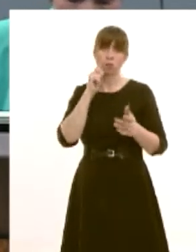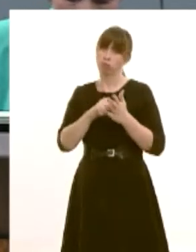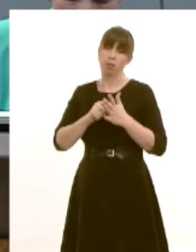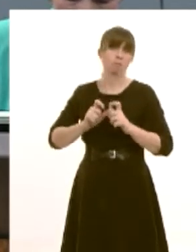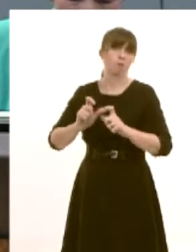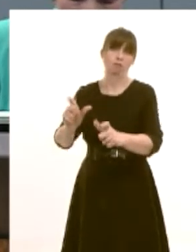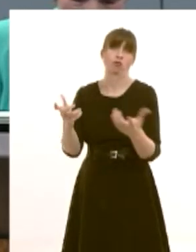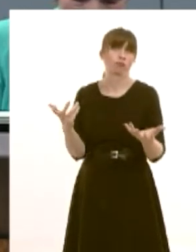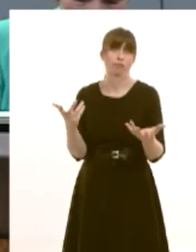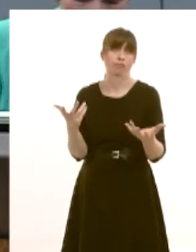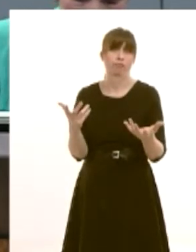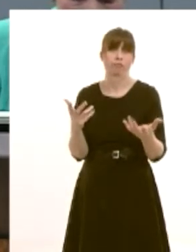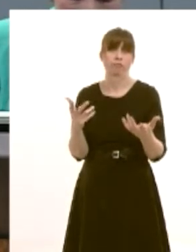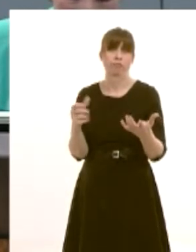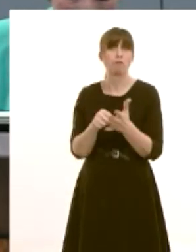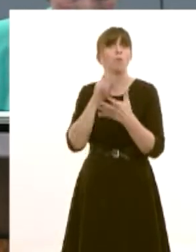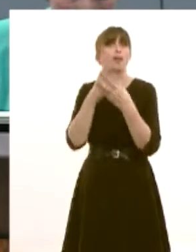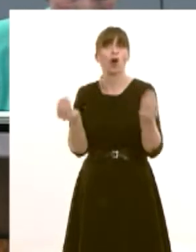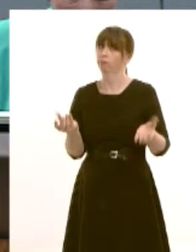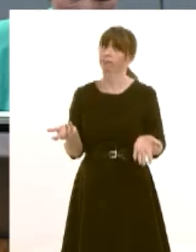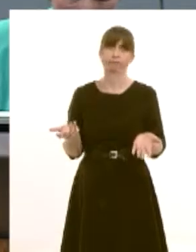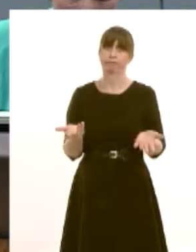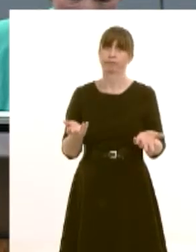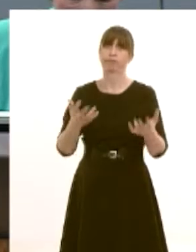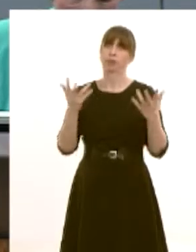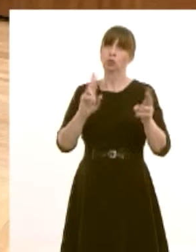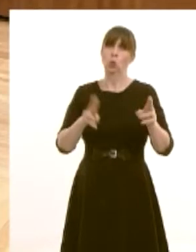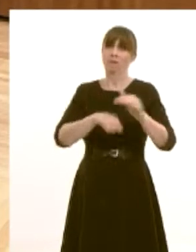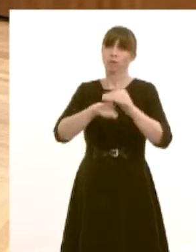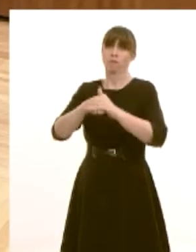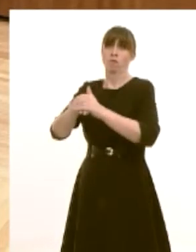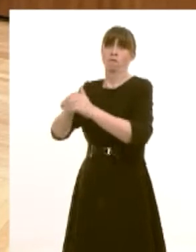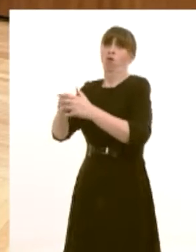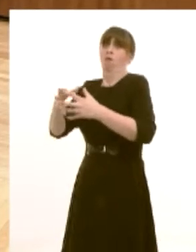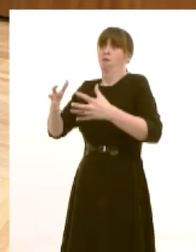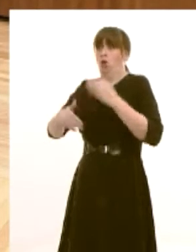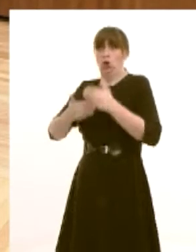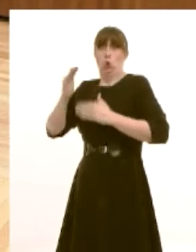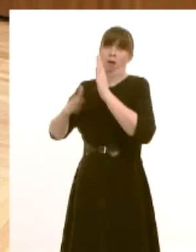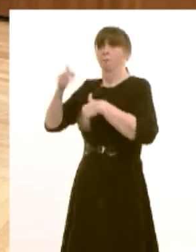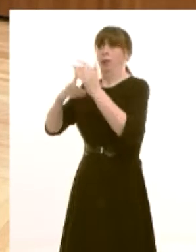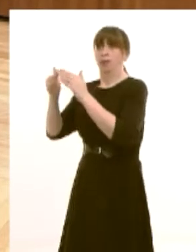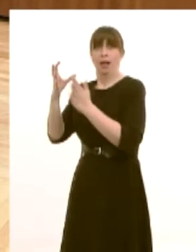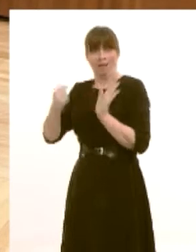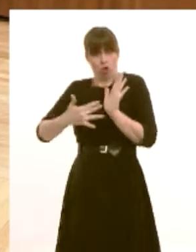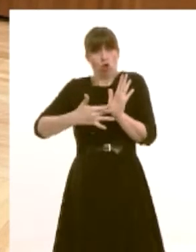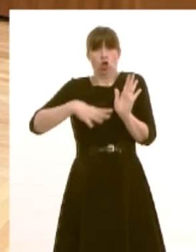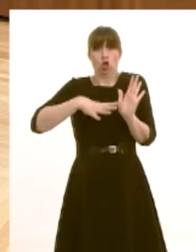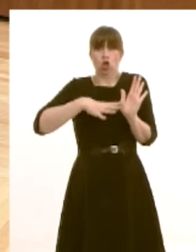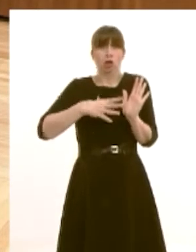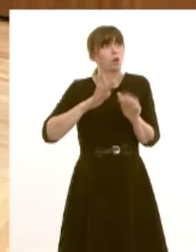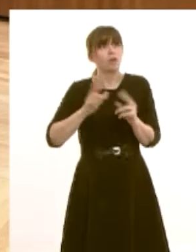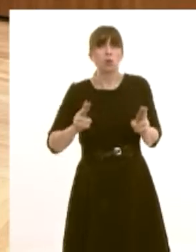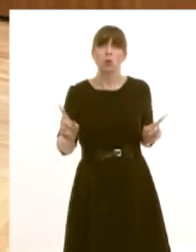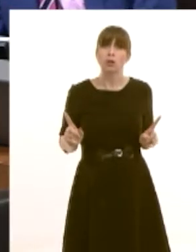anytime soon and the number of school places in cardiff is under huge pressure well overall in cardiff of course there are there